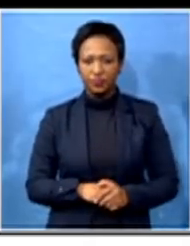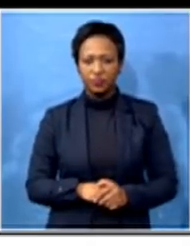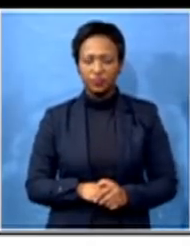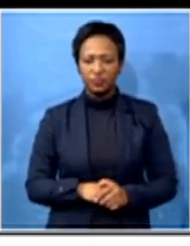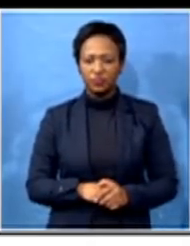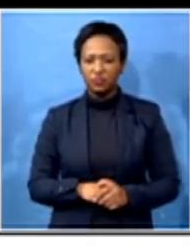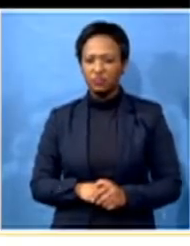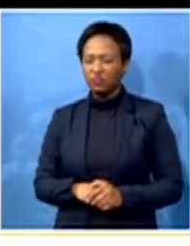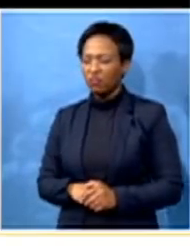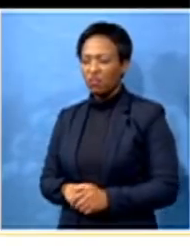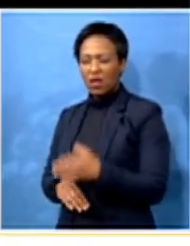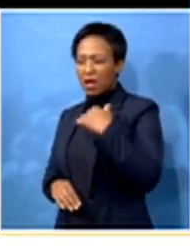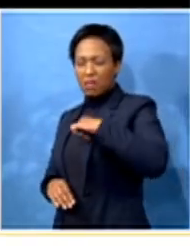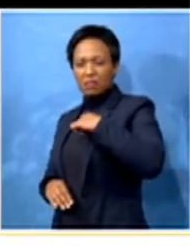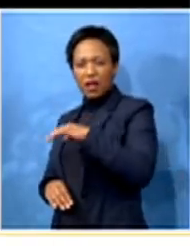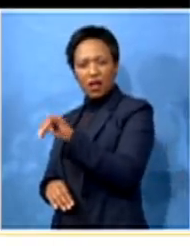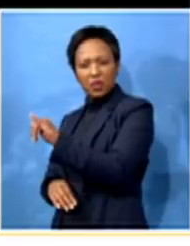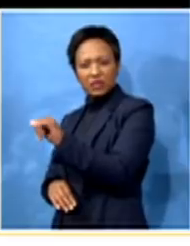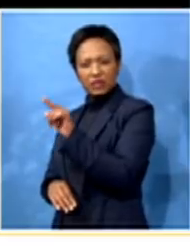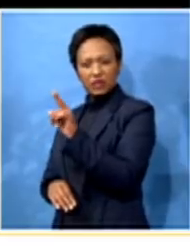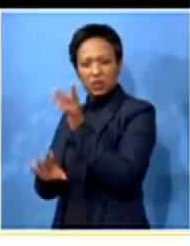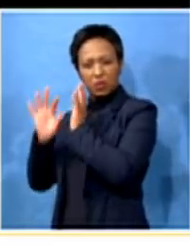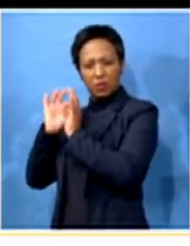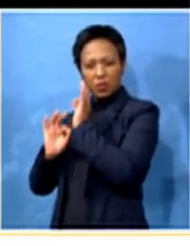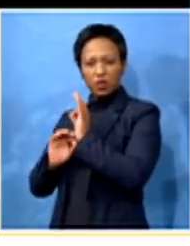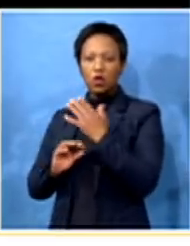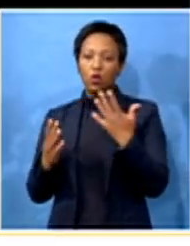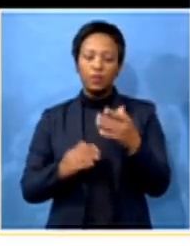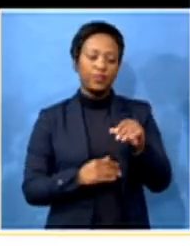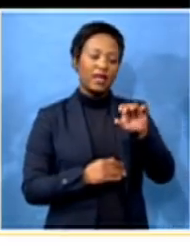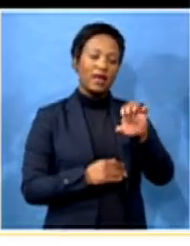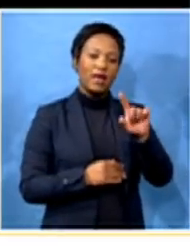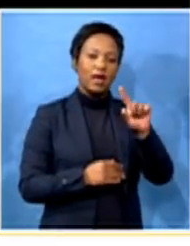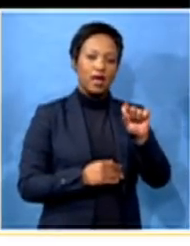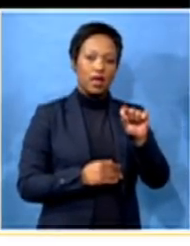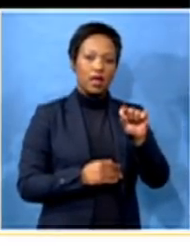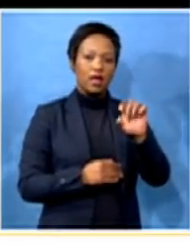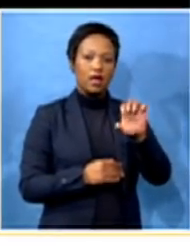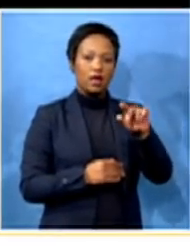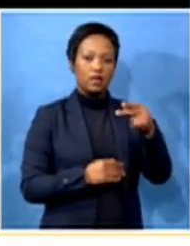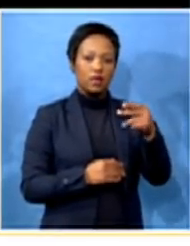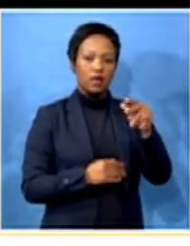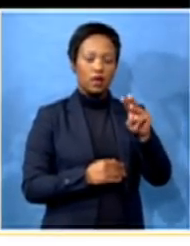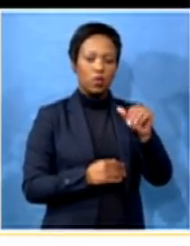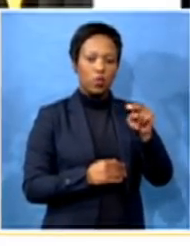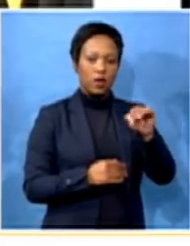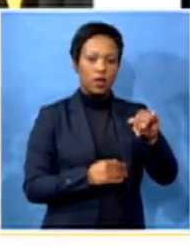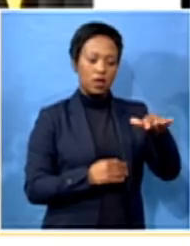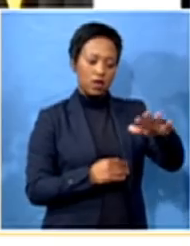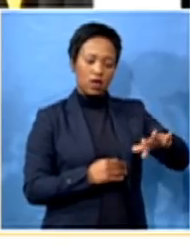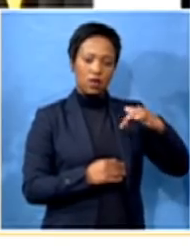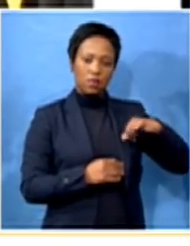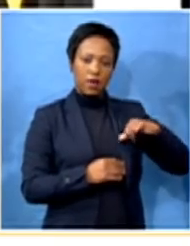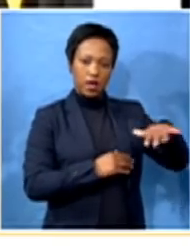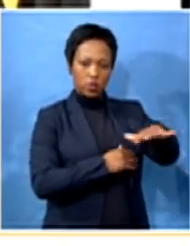Which municipality are you talking about, Mr. Ntombela? Etteguini. Etteguini. Metro. So, she